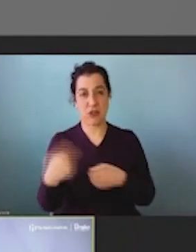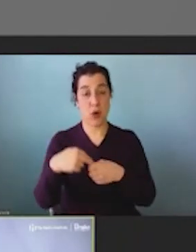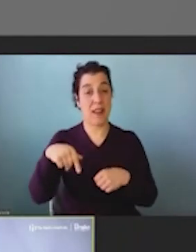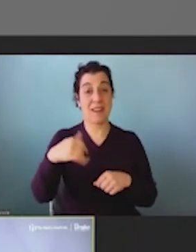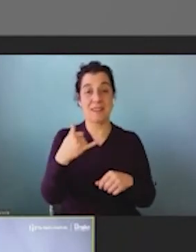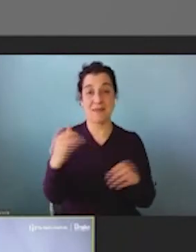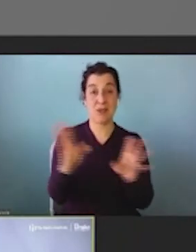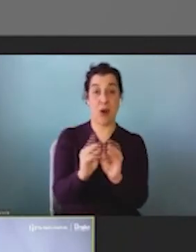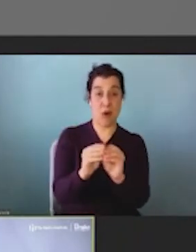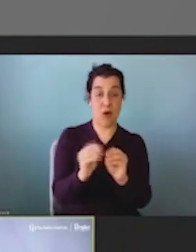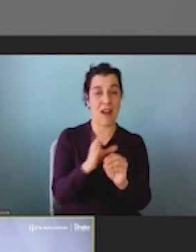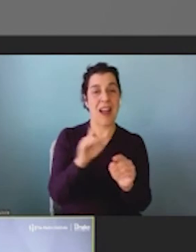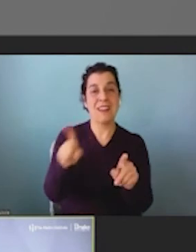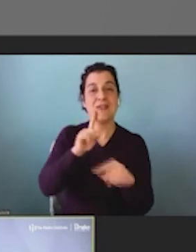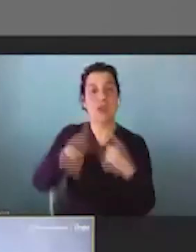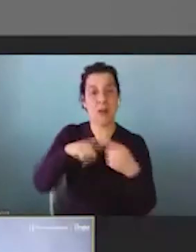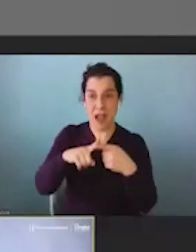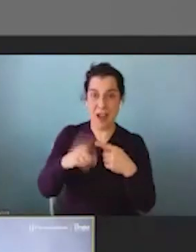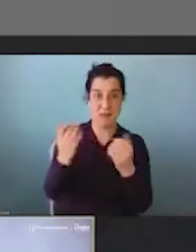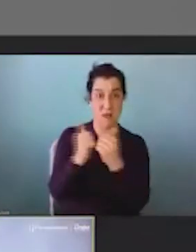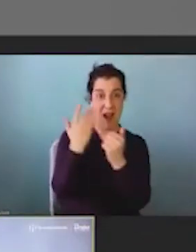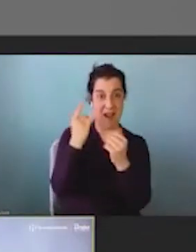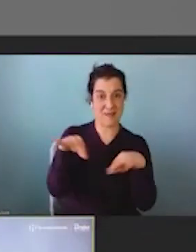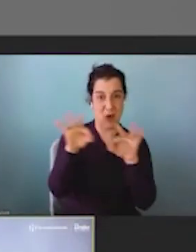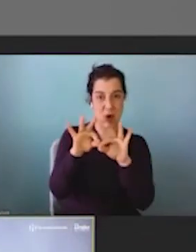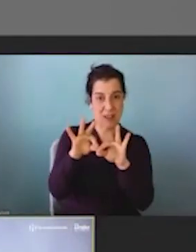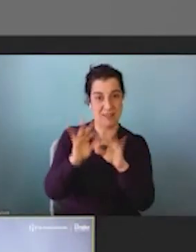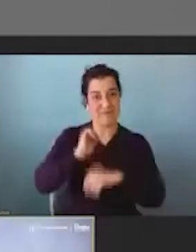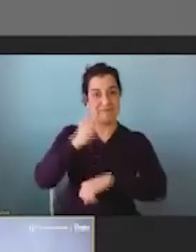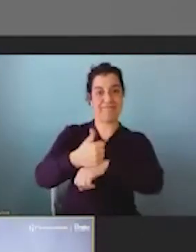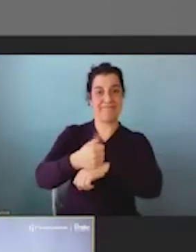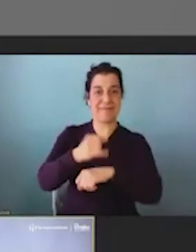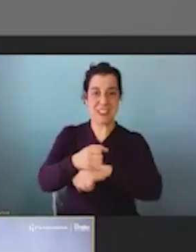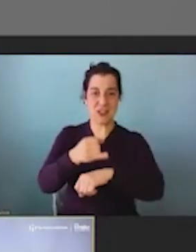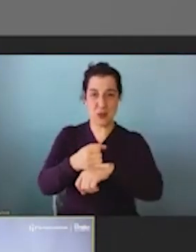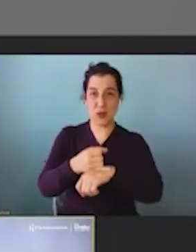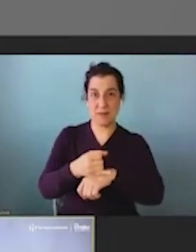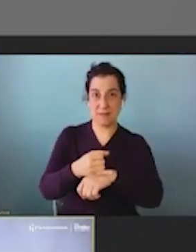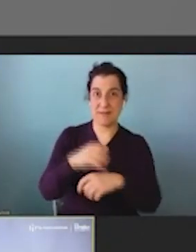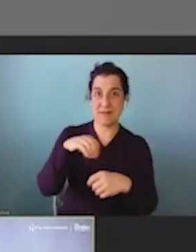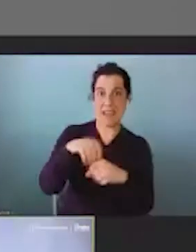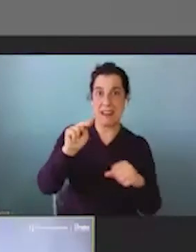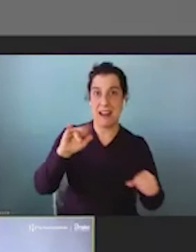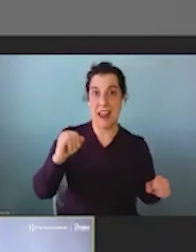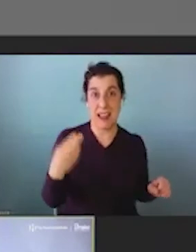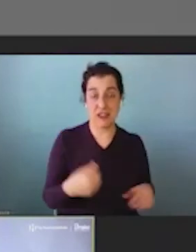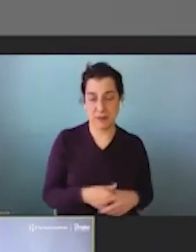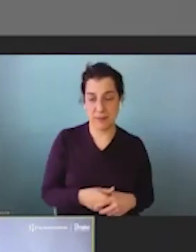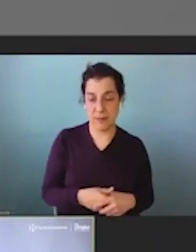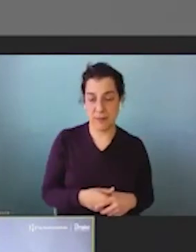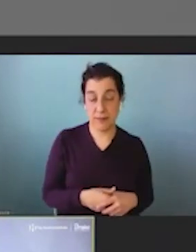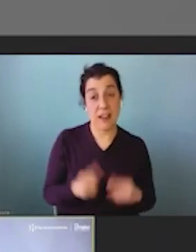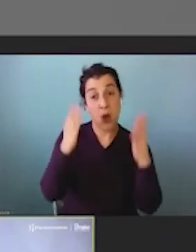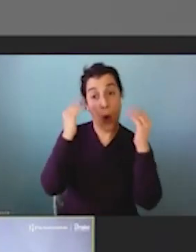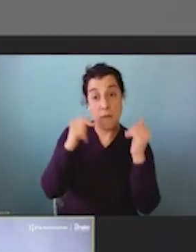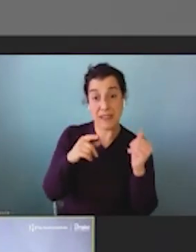to the importance of the creation of, you know, institutes within the within NIH. And so hopefully we'll